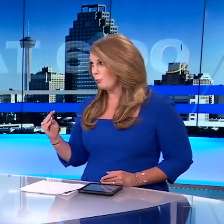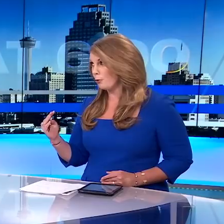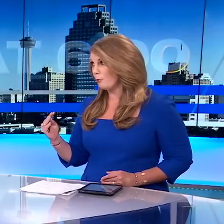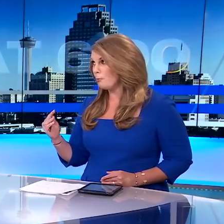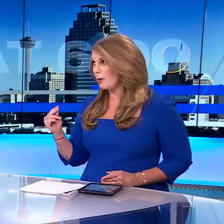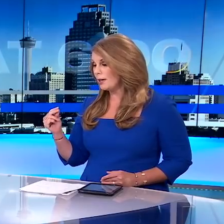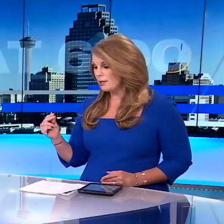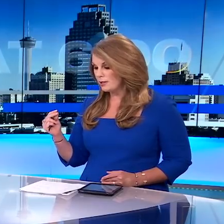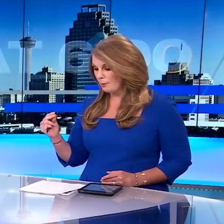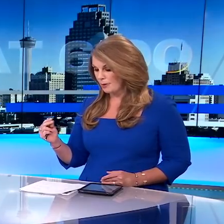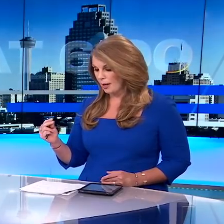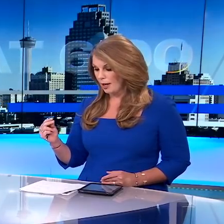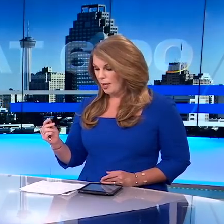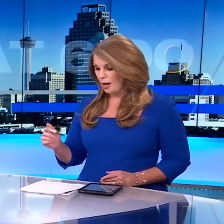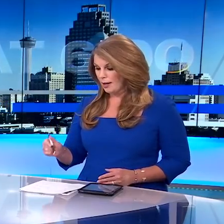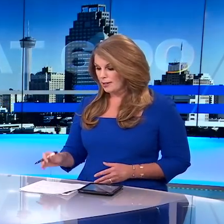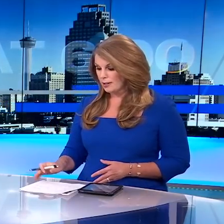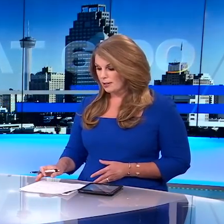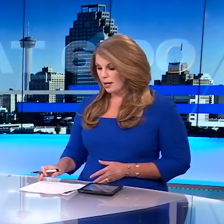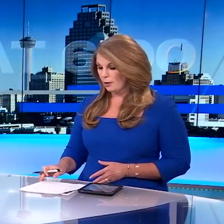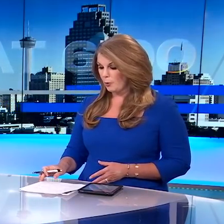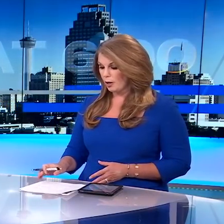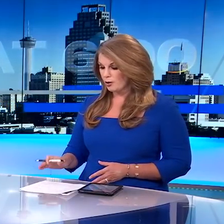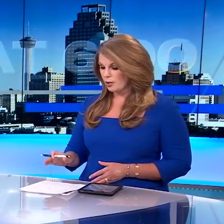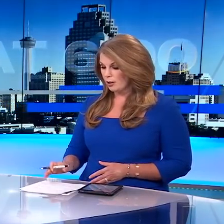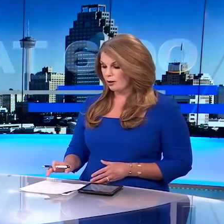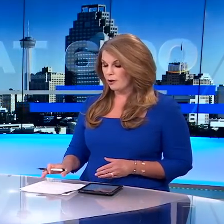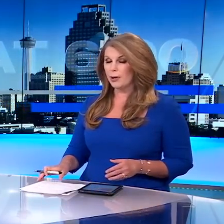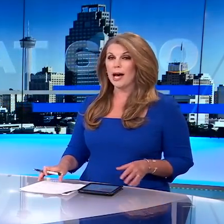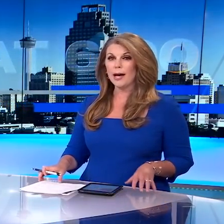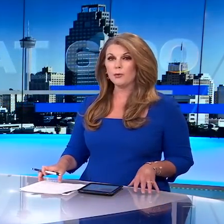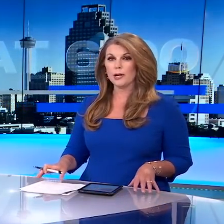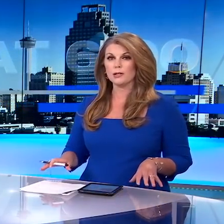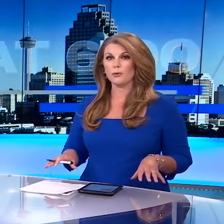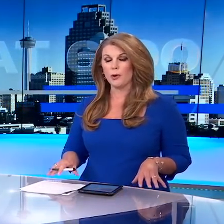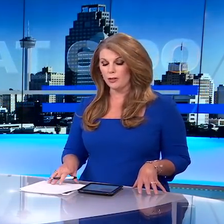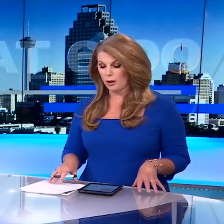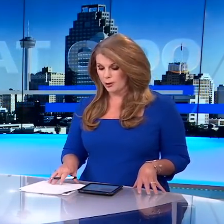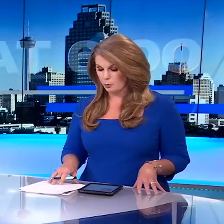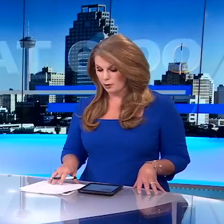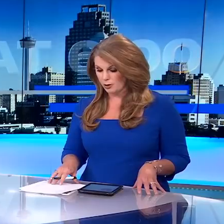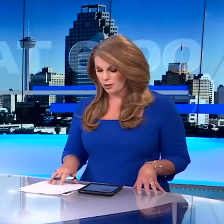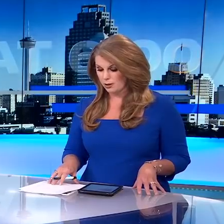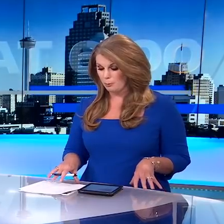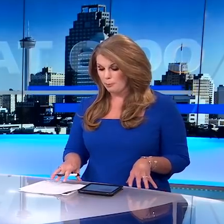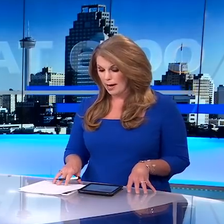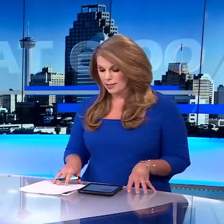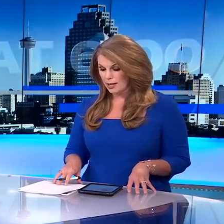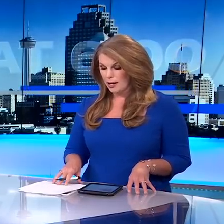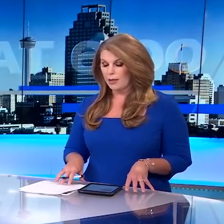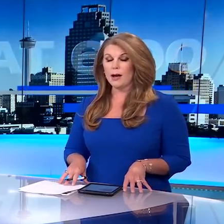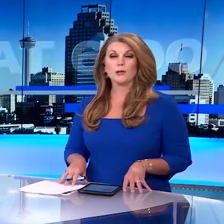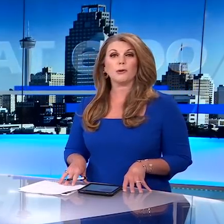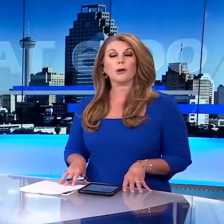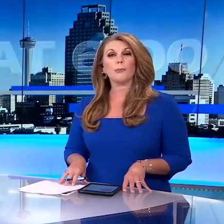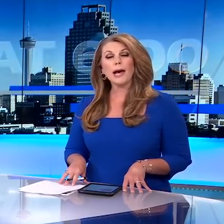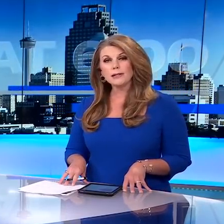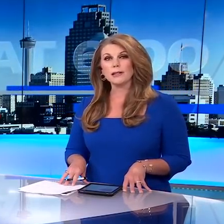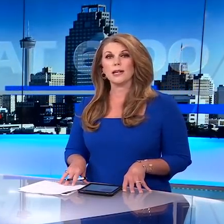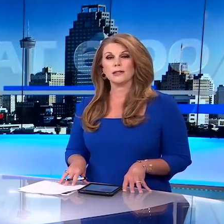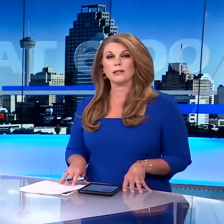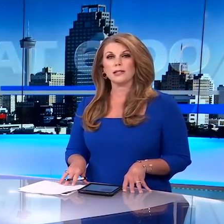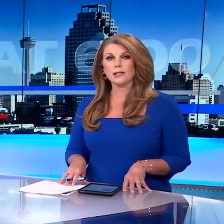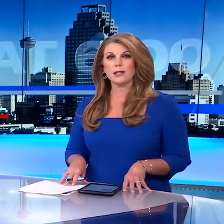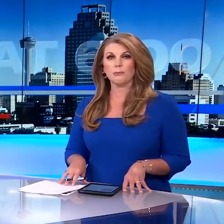incredible improvement, but it is something. He did say that we are still at a very high risk with our hospital system, but the hospital